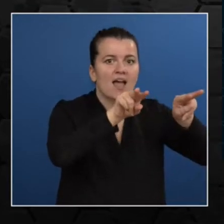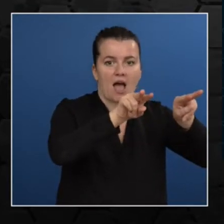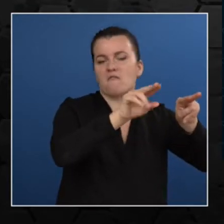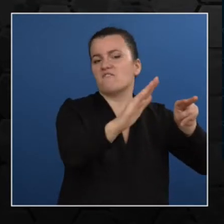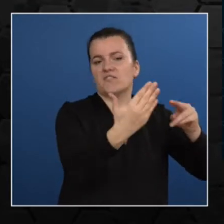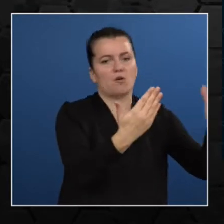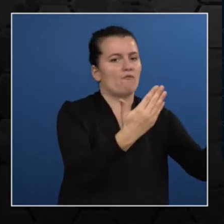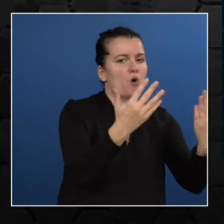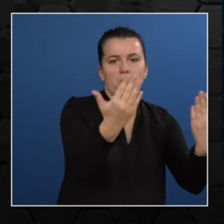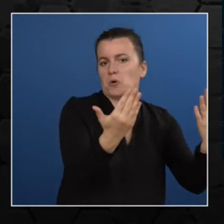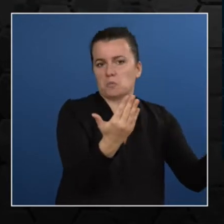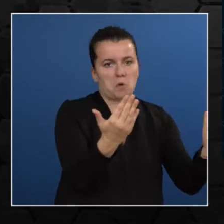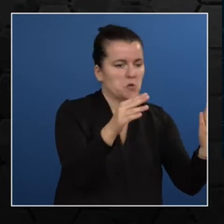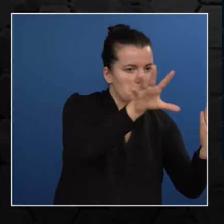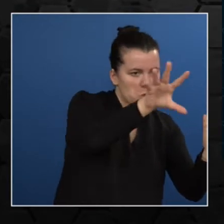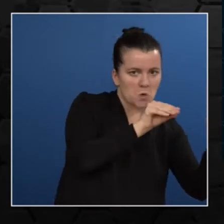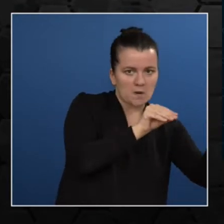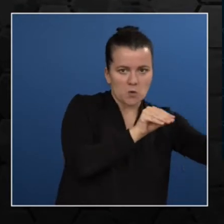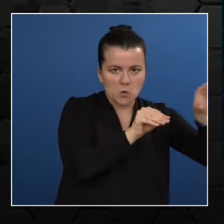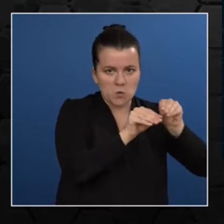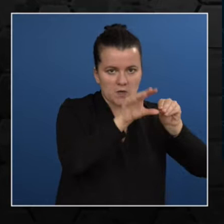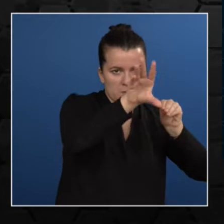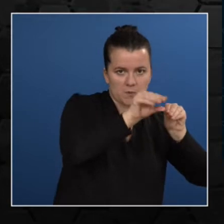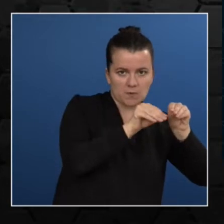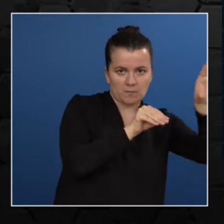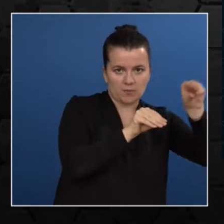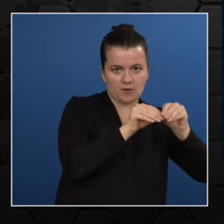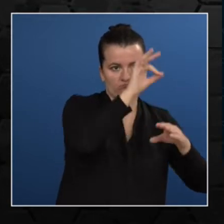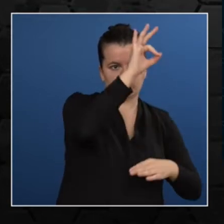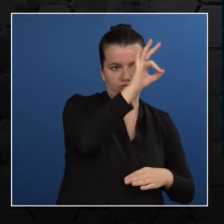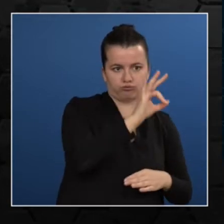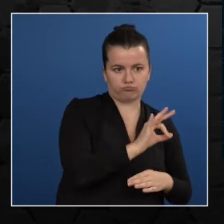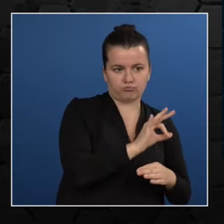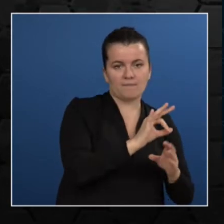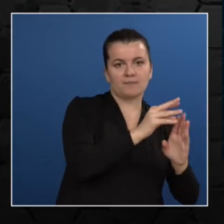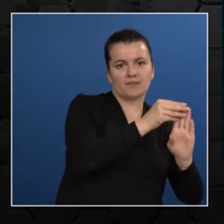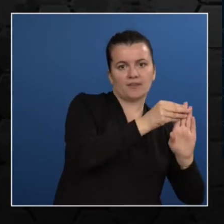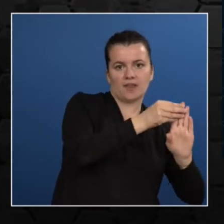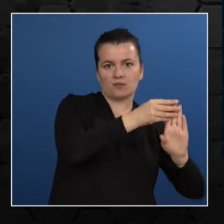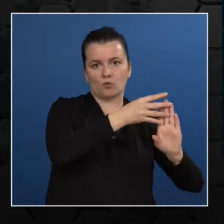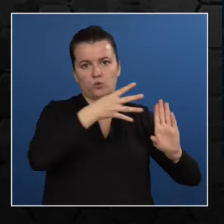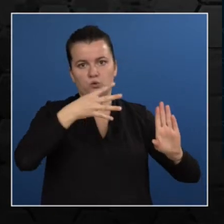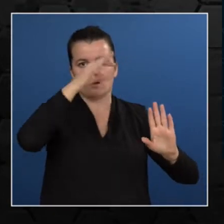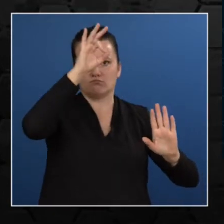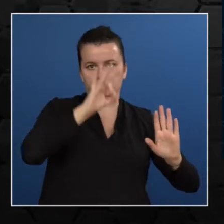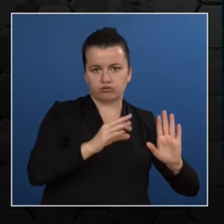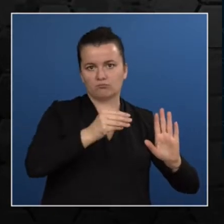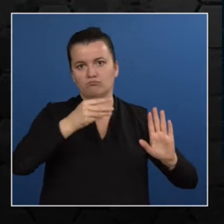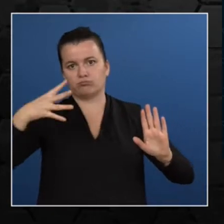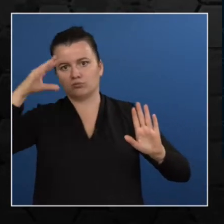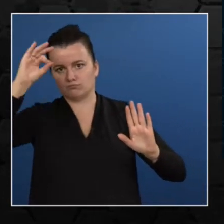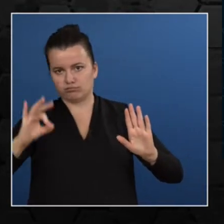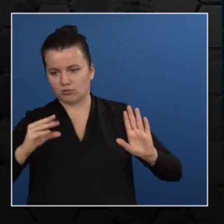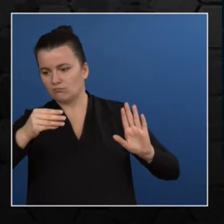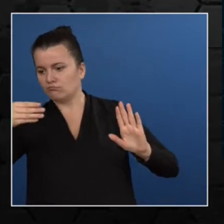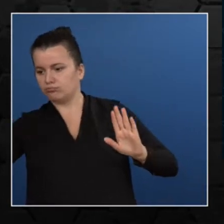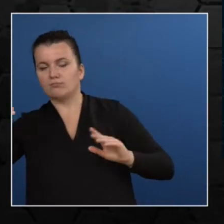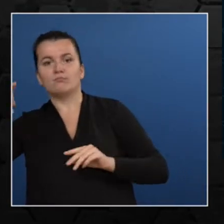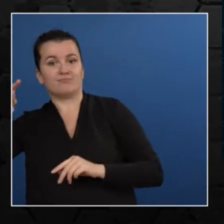performs all the back-end calculations and the output layer transmits the result that is of the hidden layers calculations.